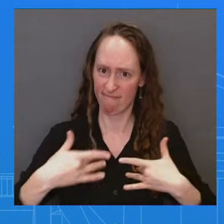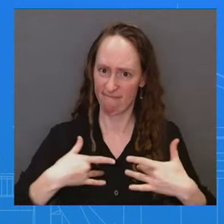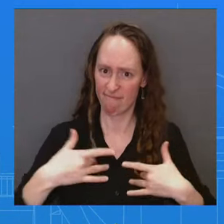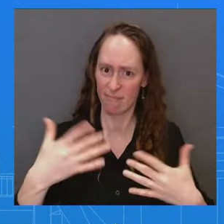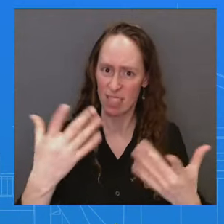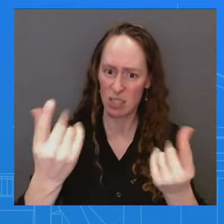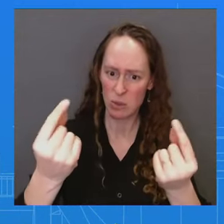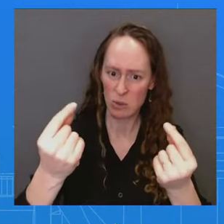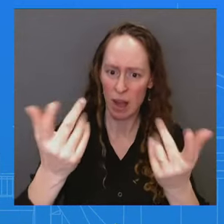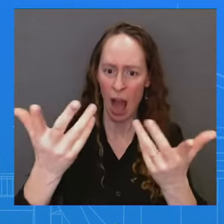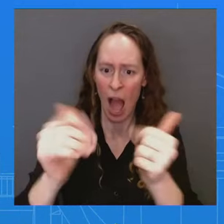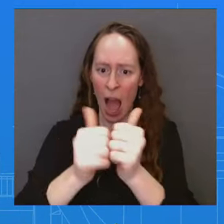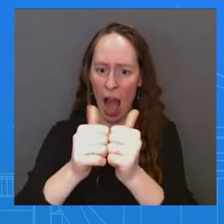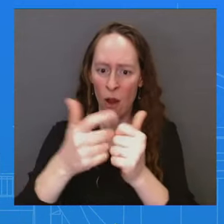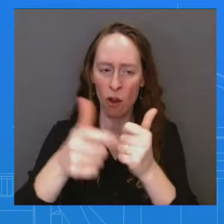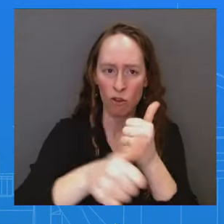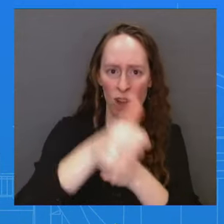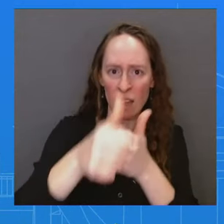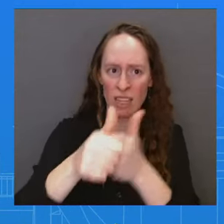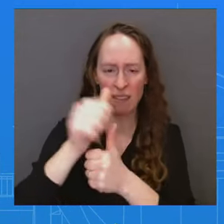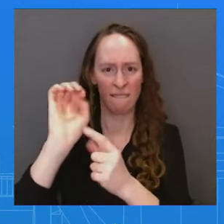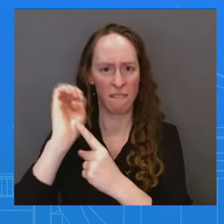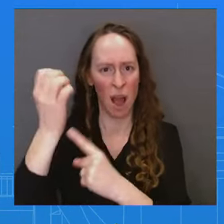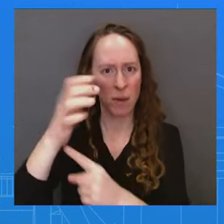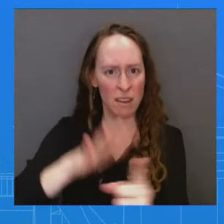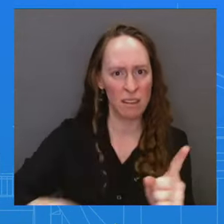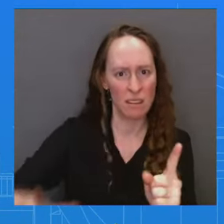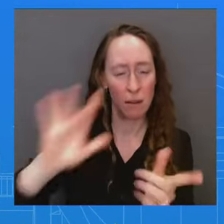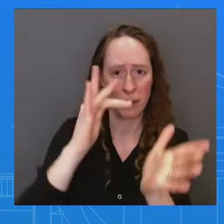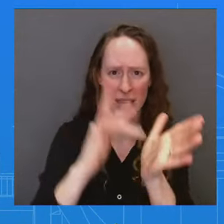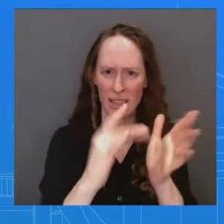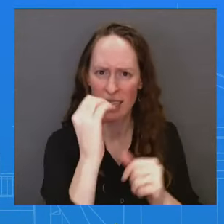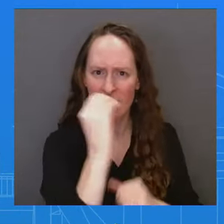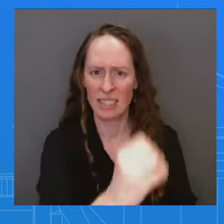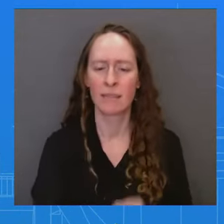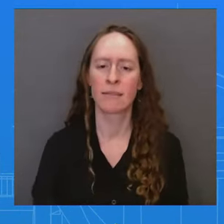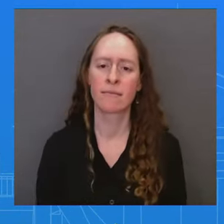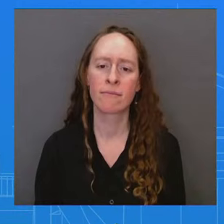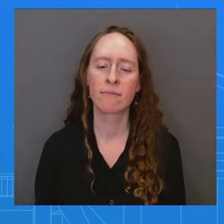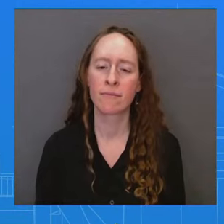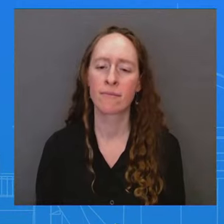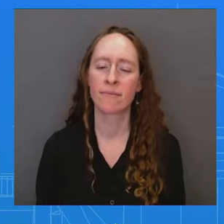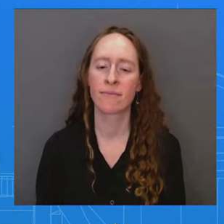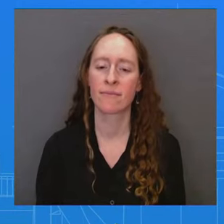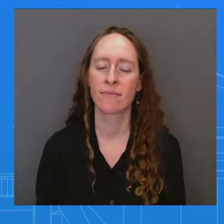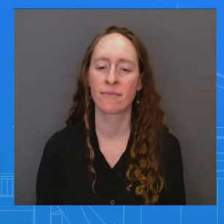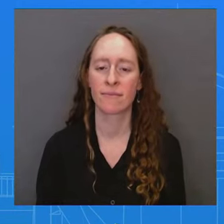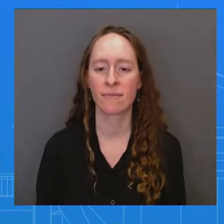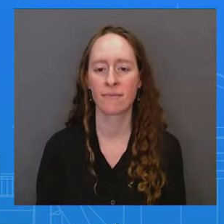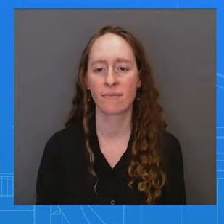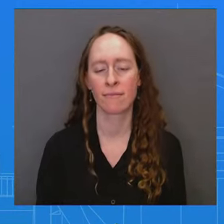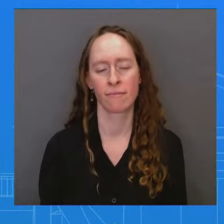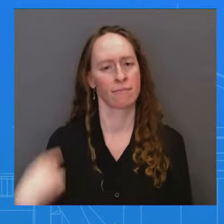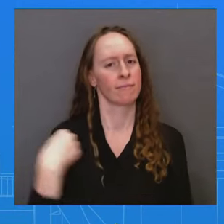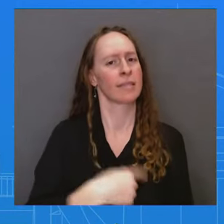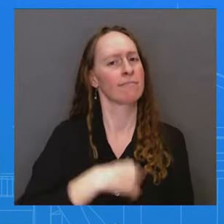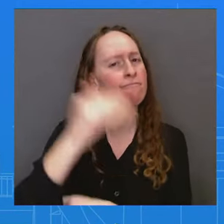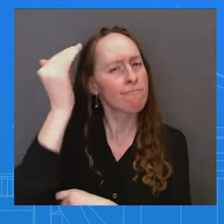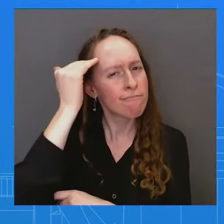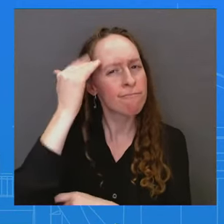that we're constantly monitoring reports coming out of the region. We're certainly